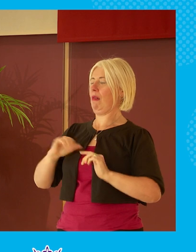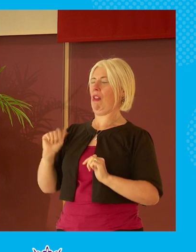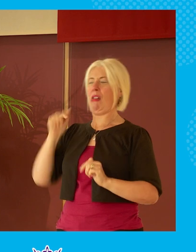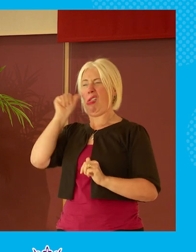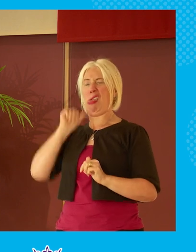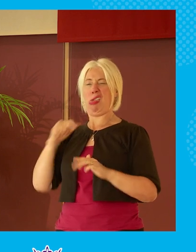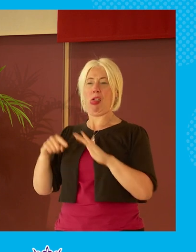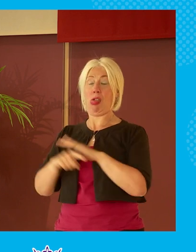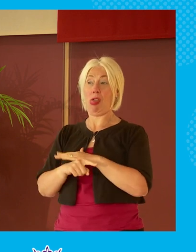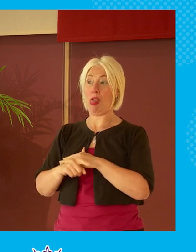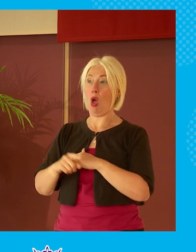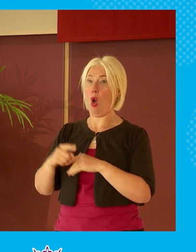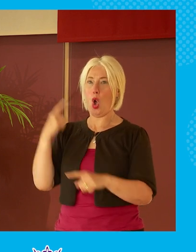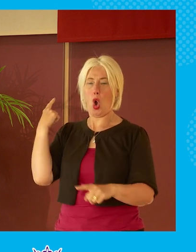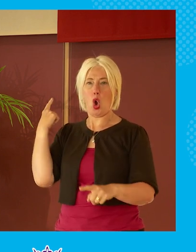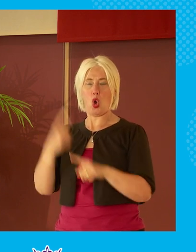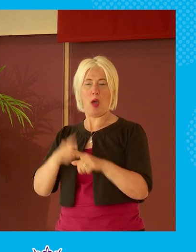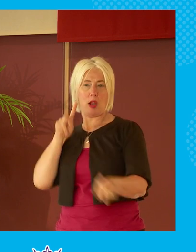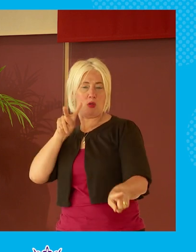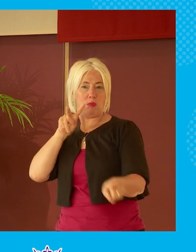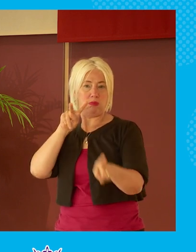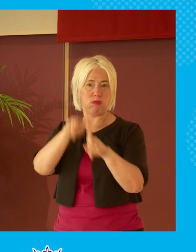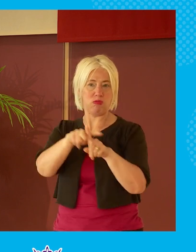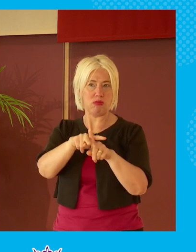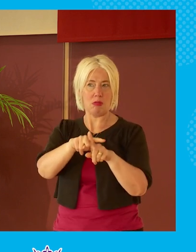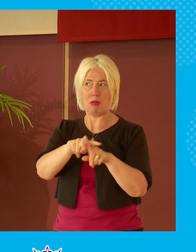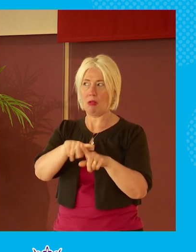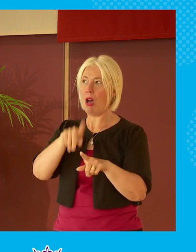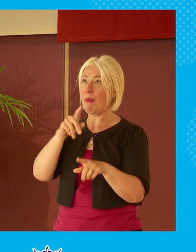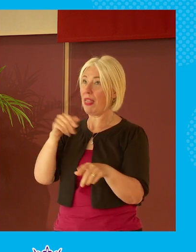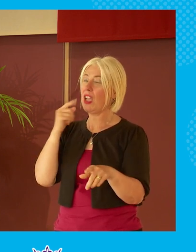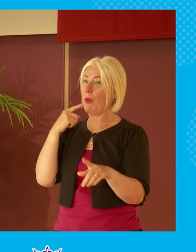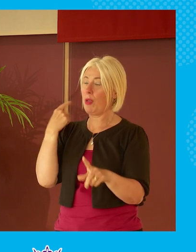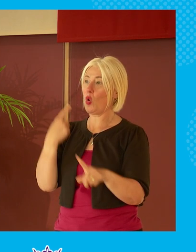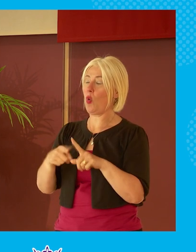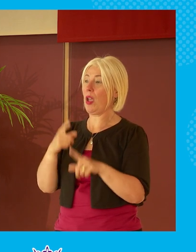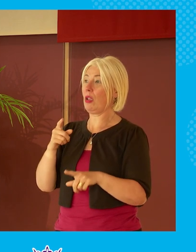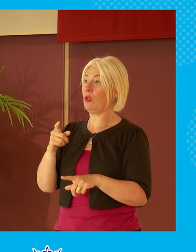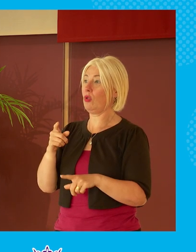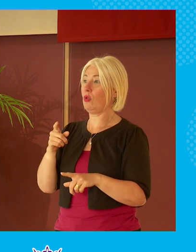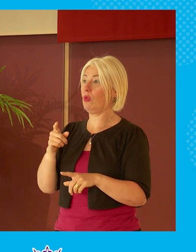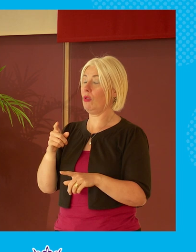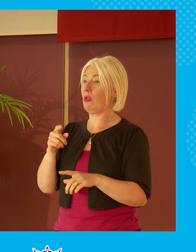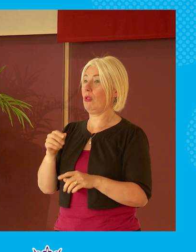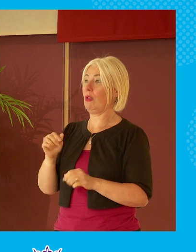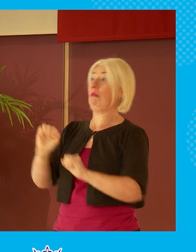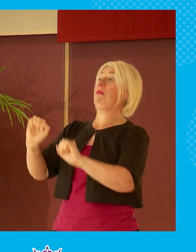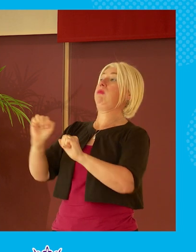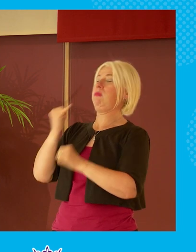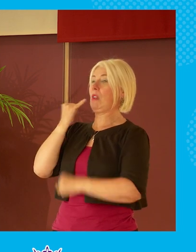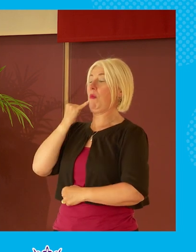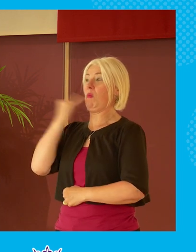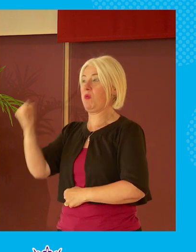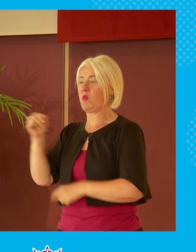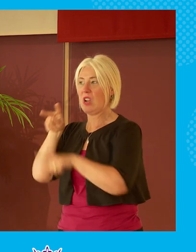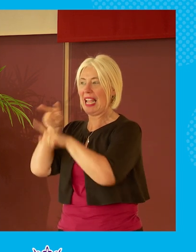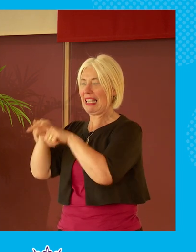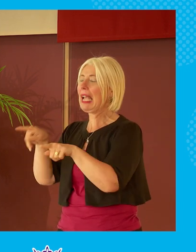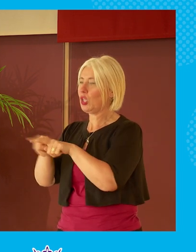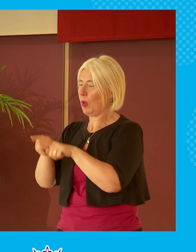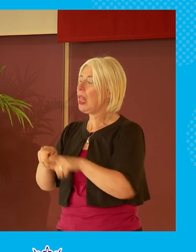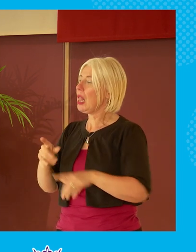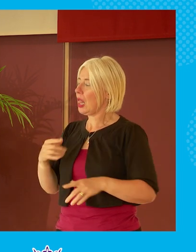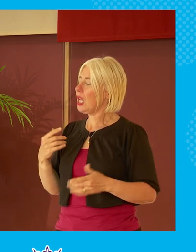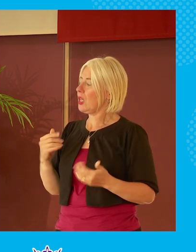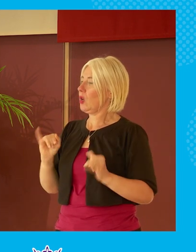to to condemn are often the quickest to pull the trigger in terms of their their own um fairly kind of vicious attacks and believe